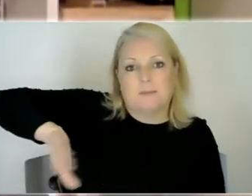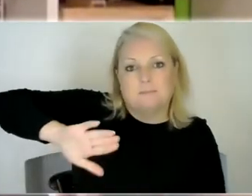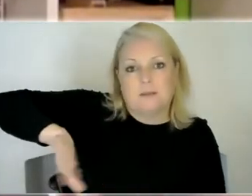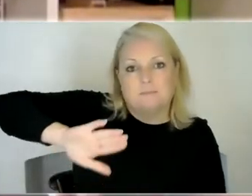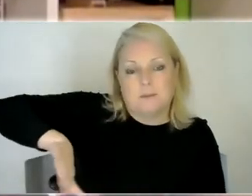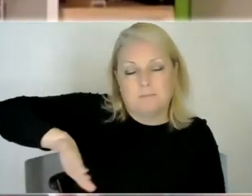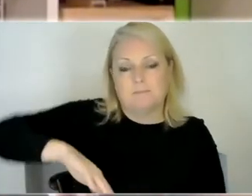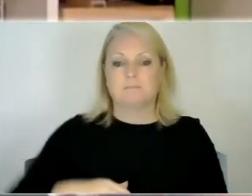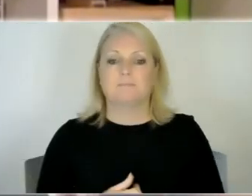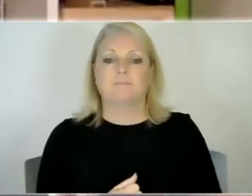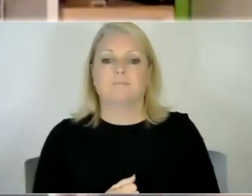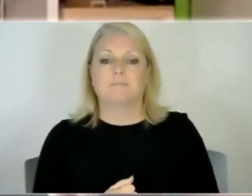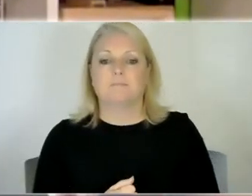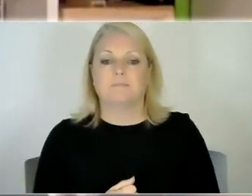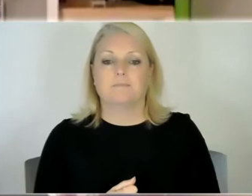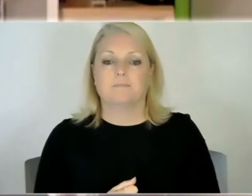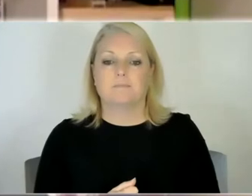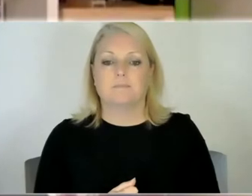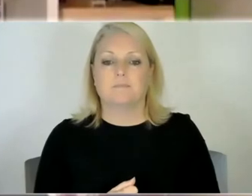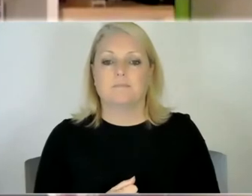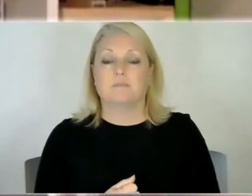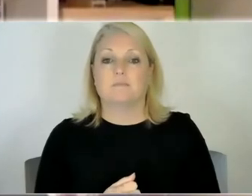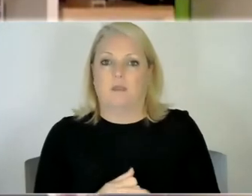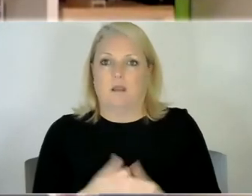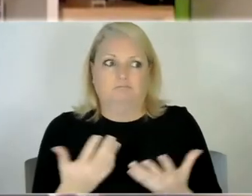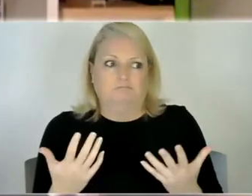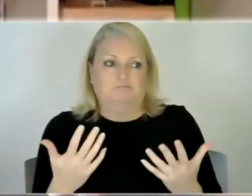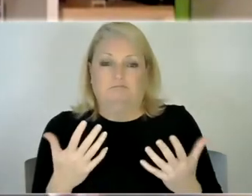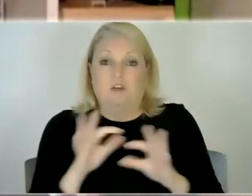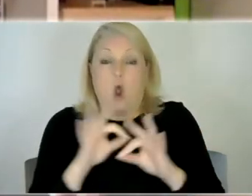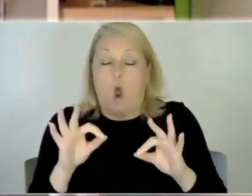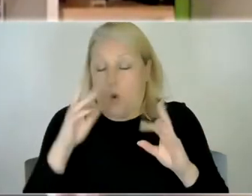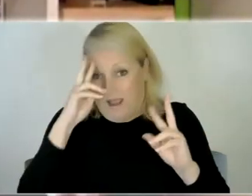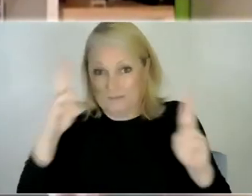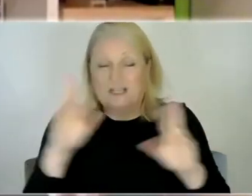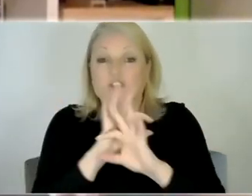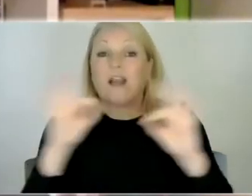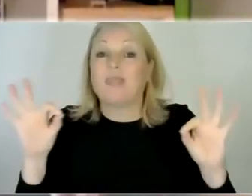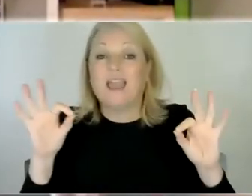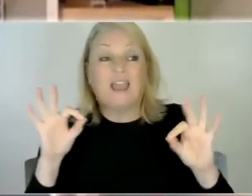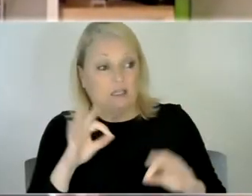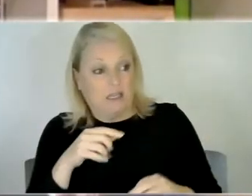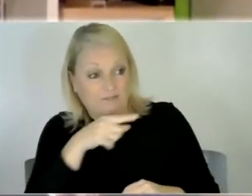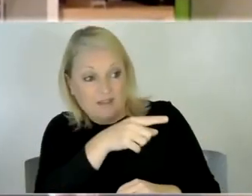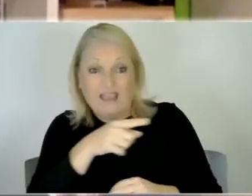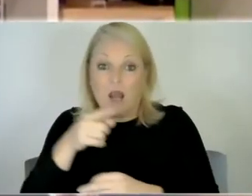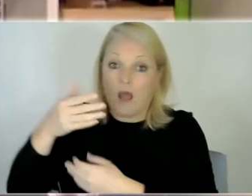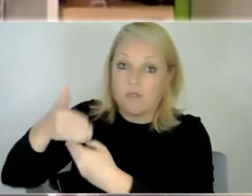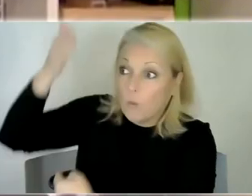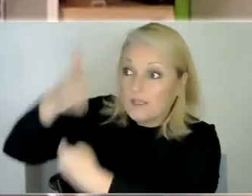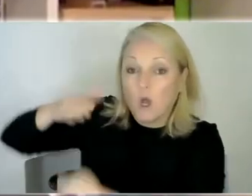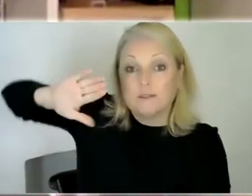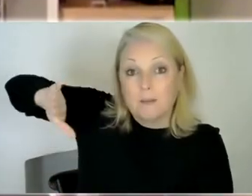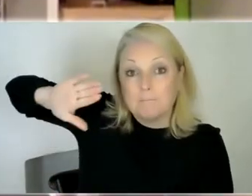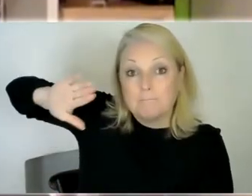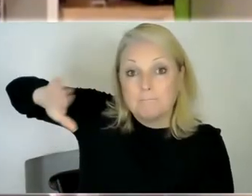uh you know demands on him just just join in if he was tapping the windows i'd wander around tapping the windows